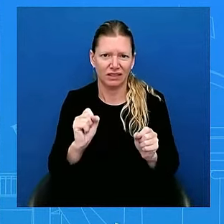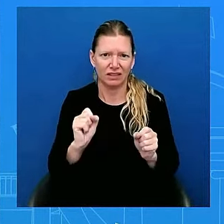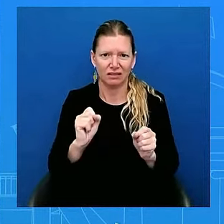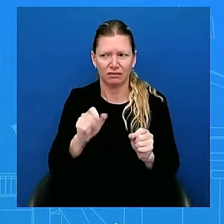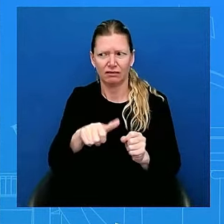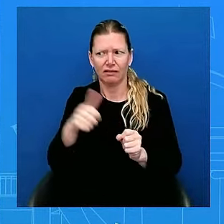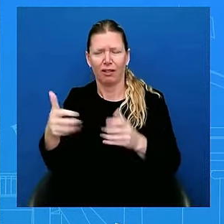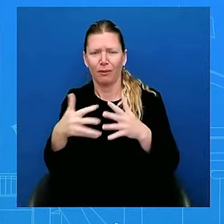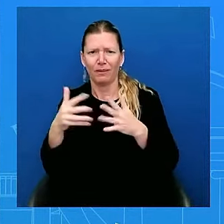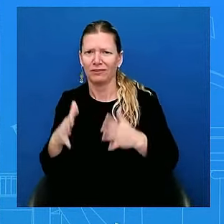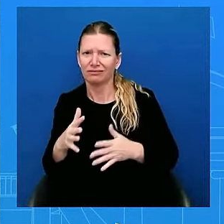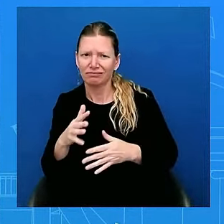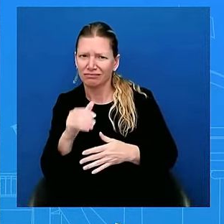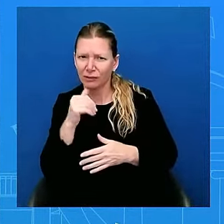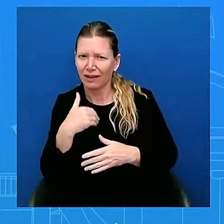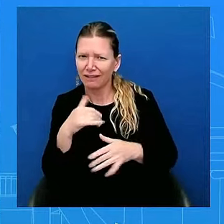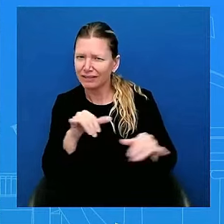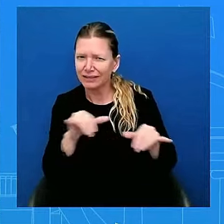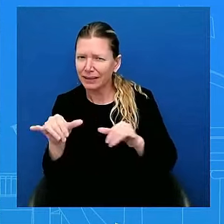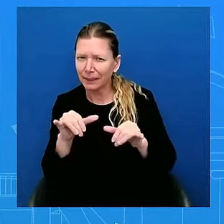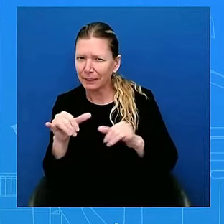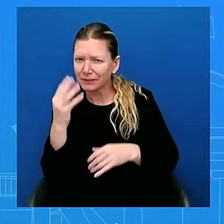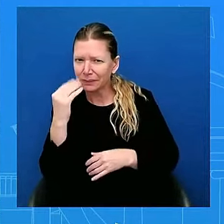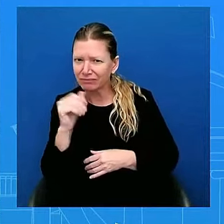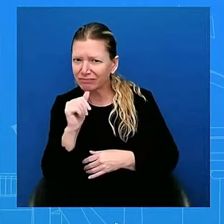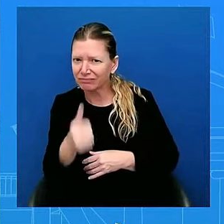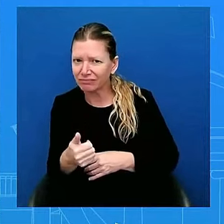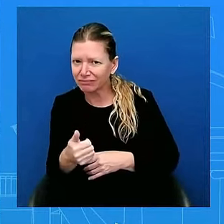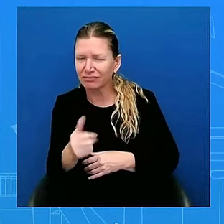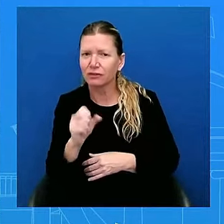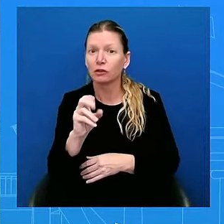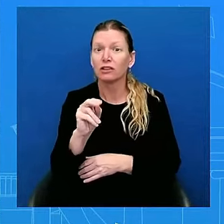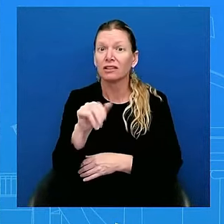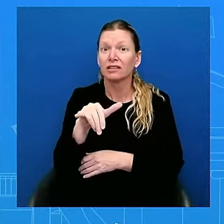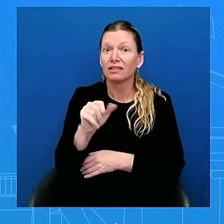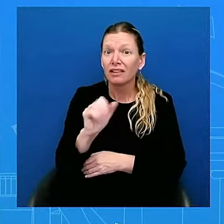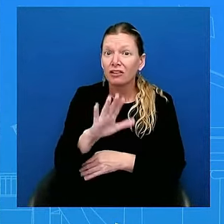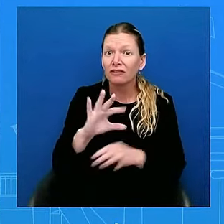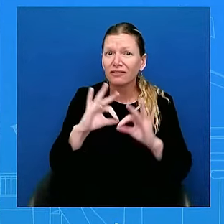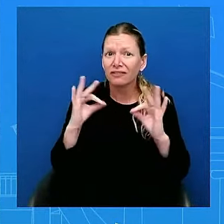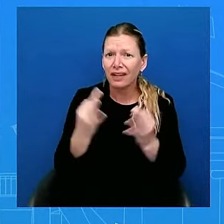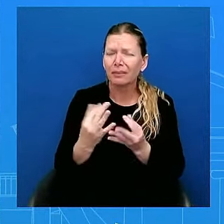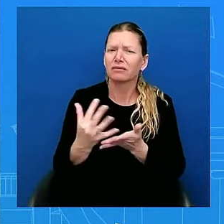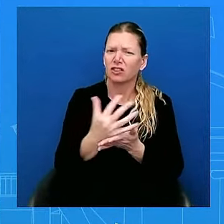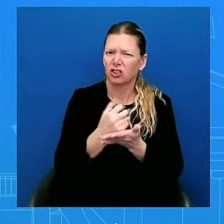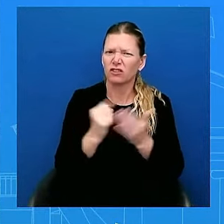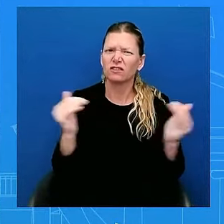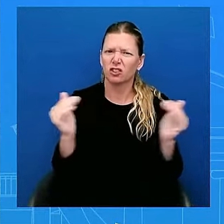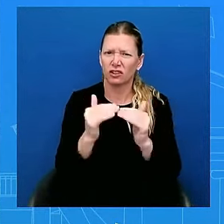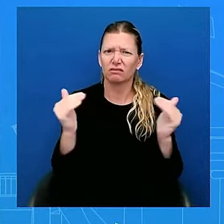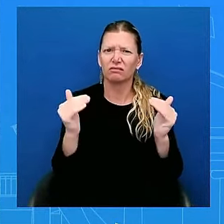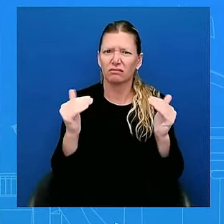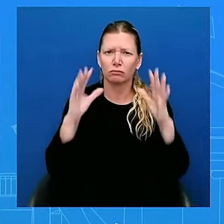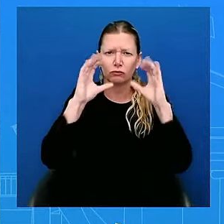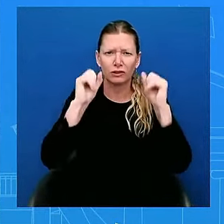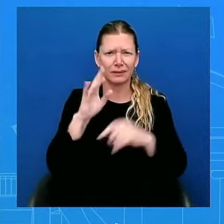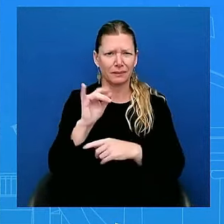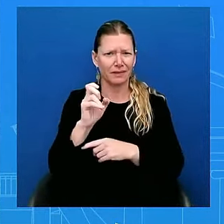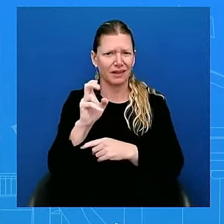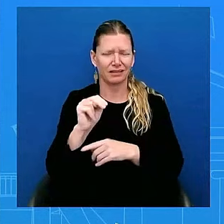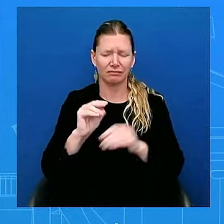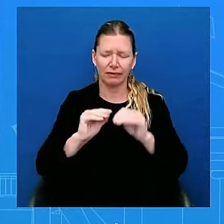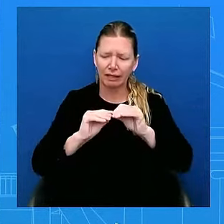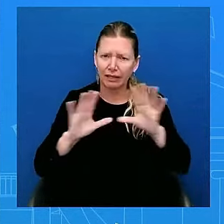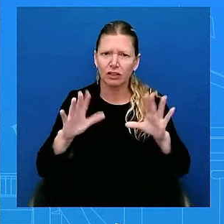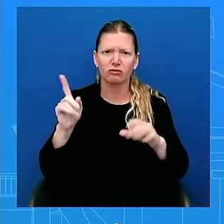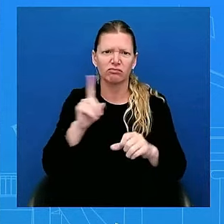Sonia's family deserves justice. President Biden has been clear about his commitment to doing everything he can to